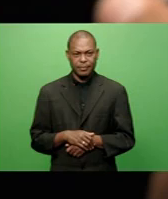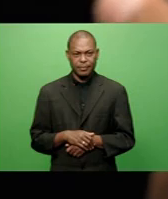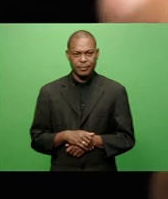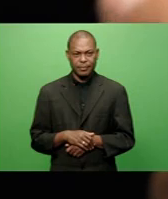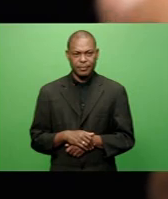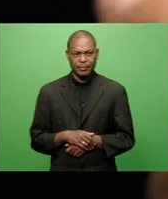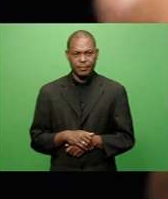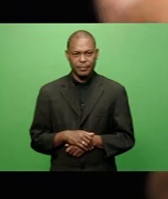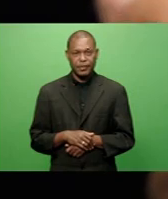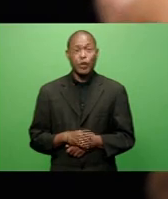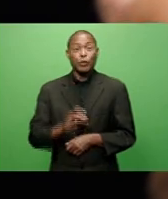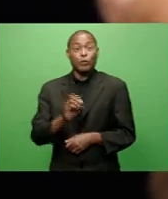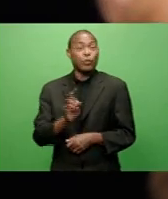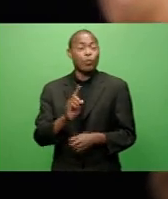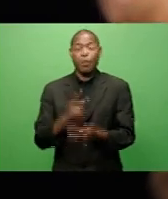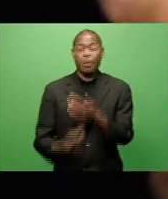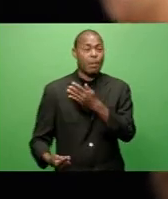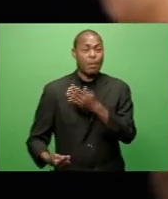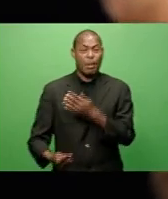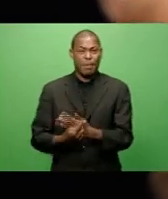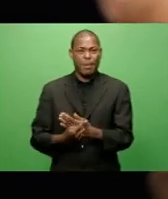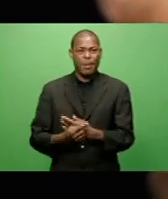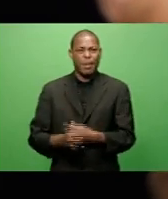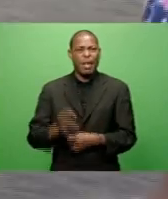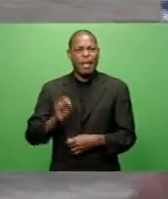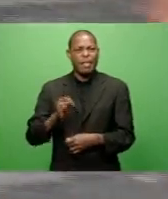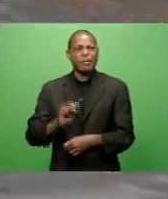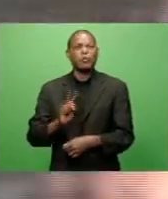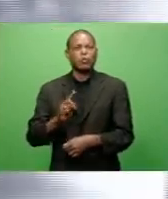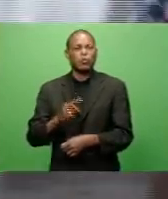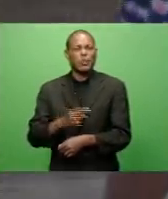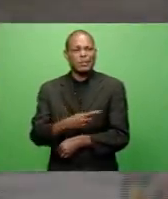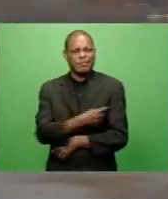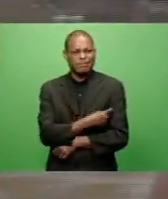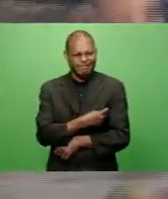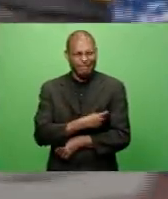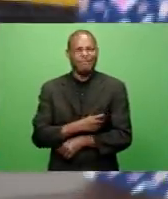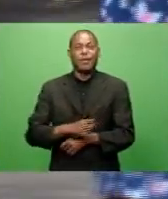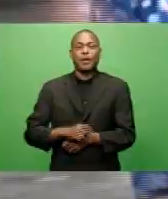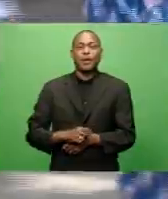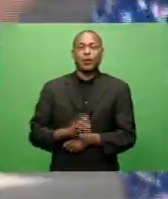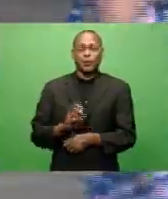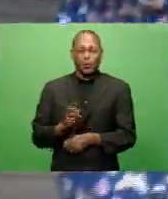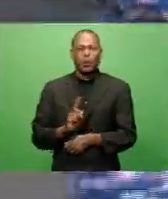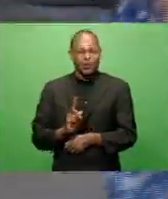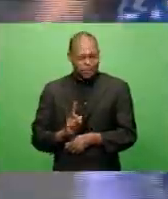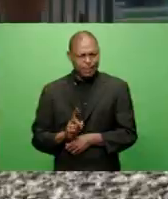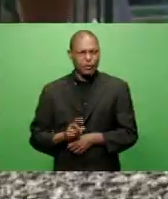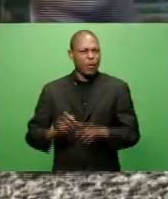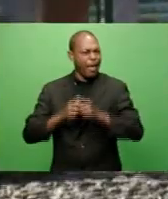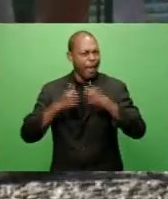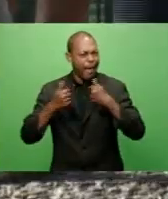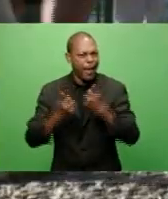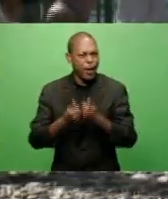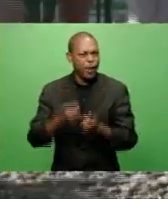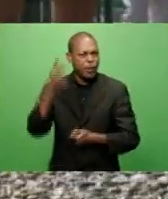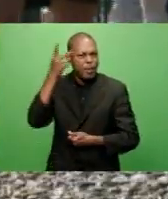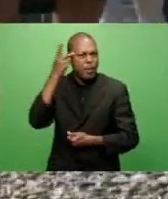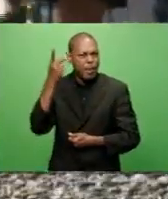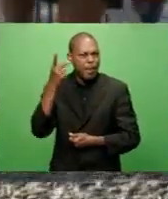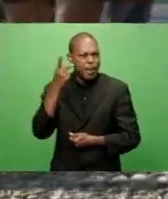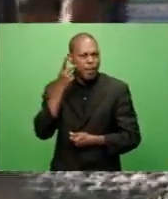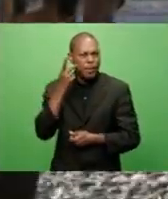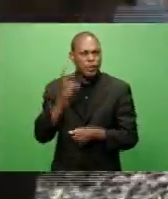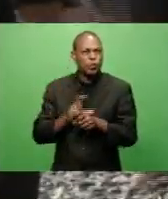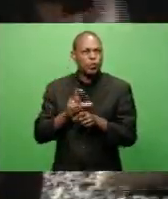put it up as a post as to what a wonderful medical treatment she's getting. Tambuya claims she had permission from the child's parent and was trying to create